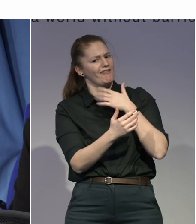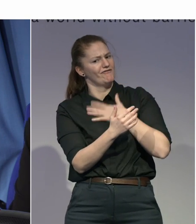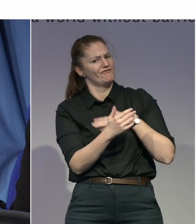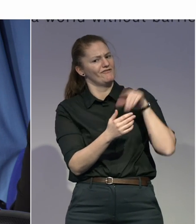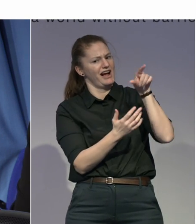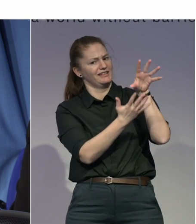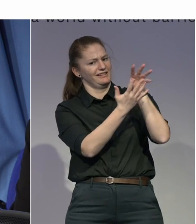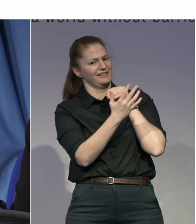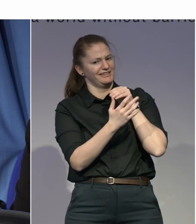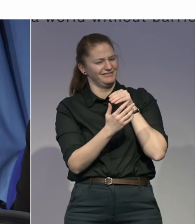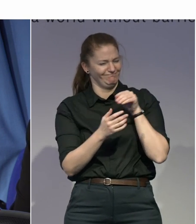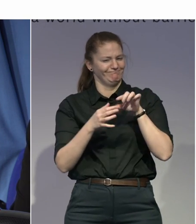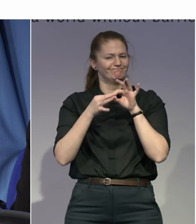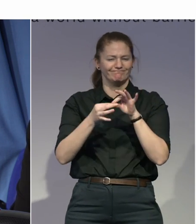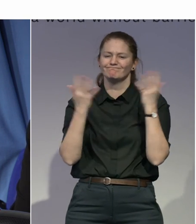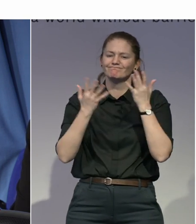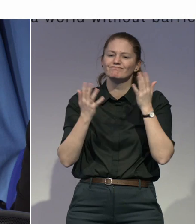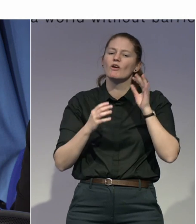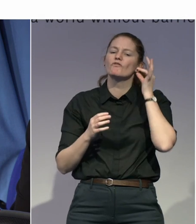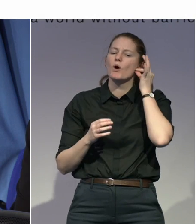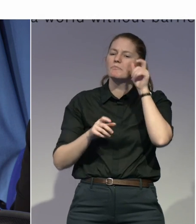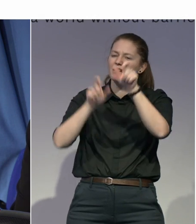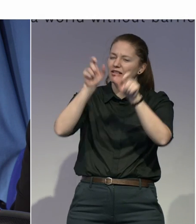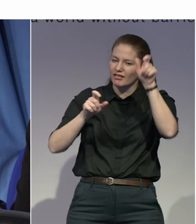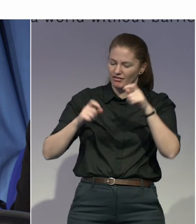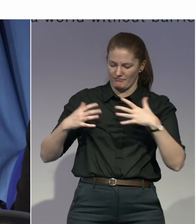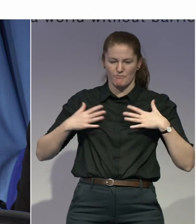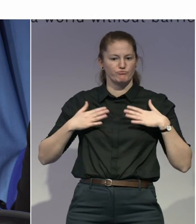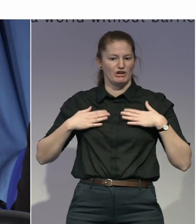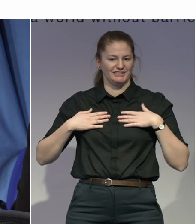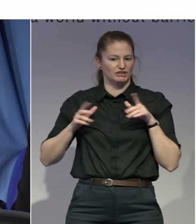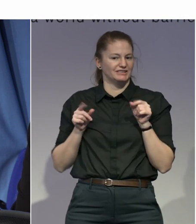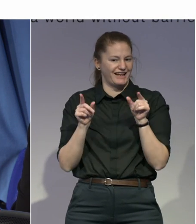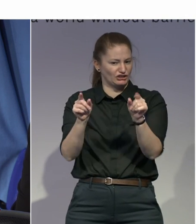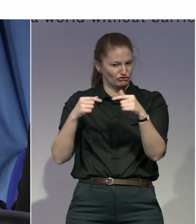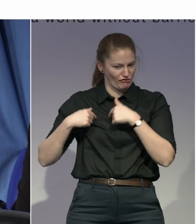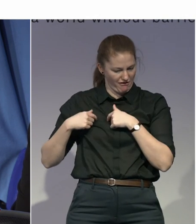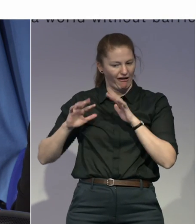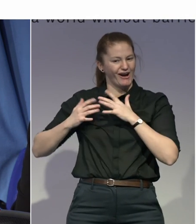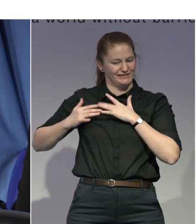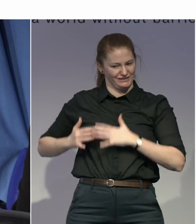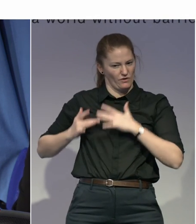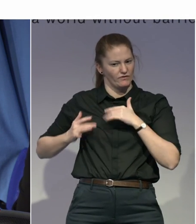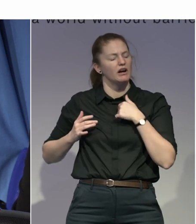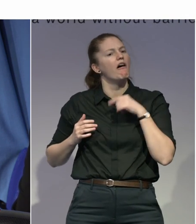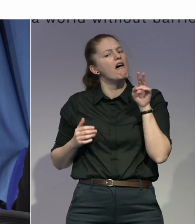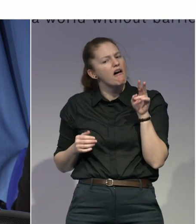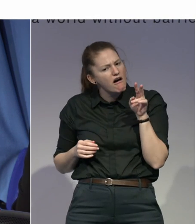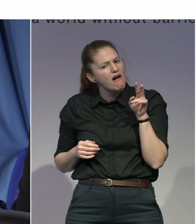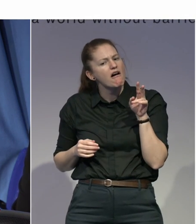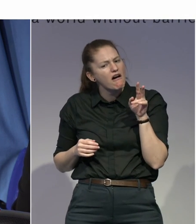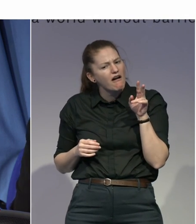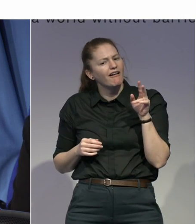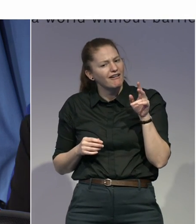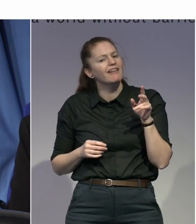So I think that the model that Discovering Hands has applied, so the ones of social franchising, or